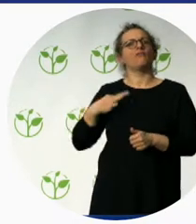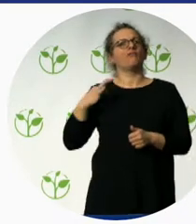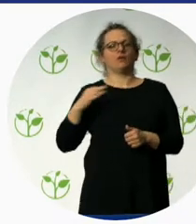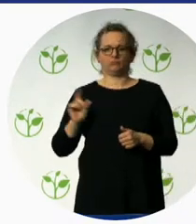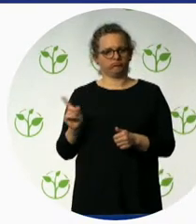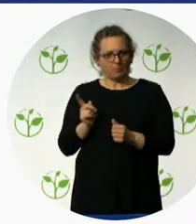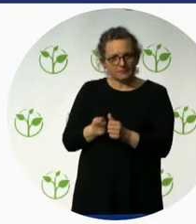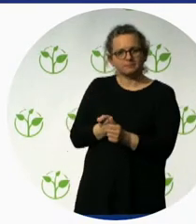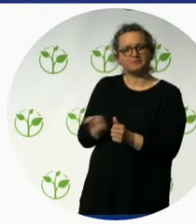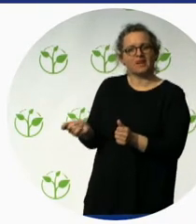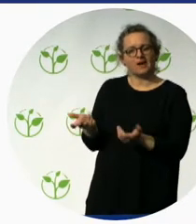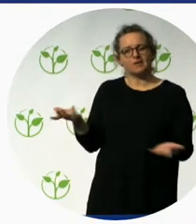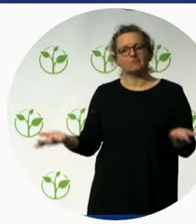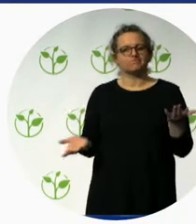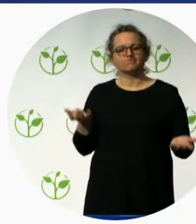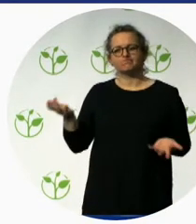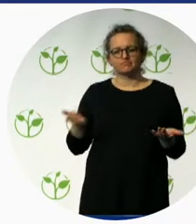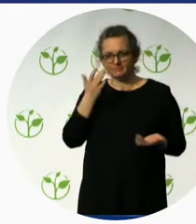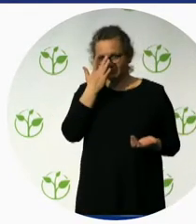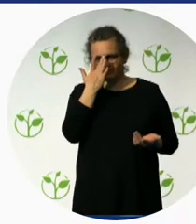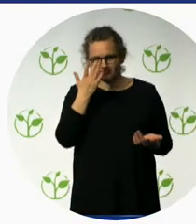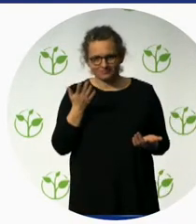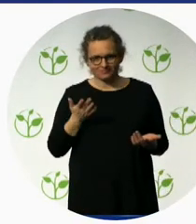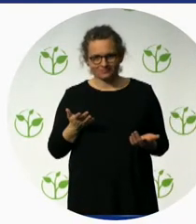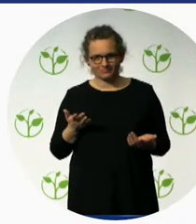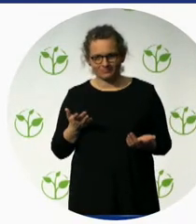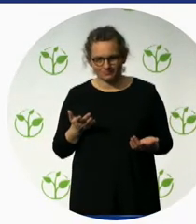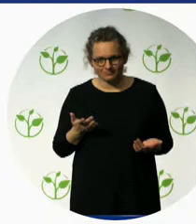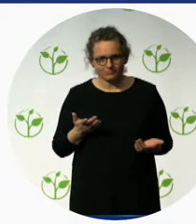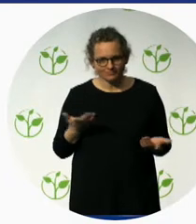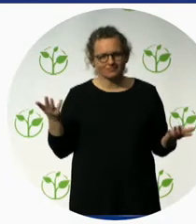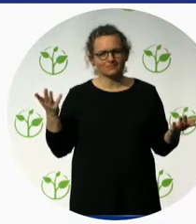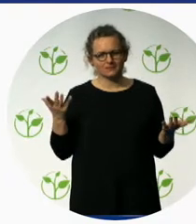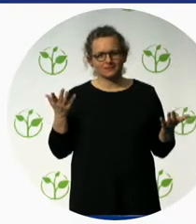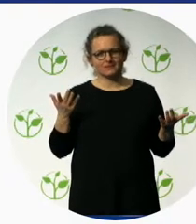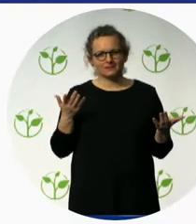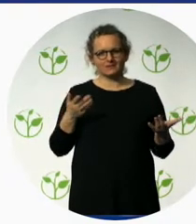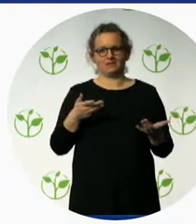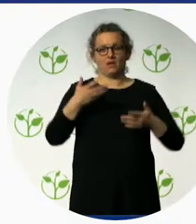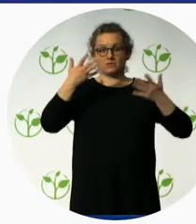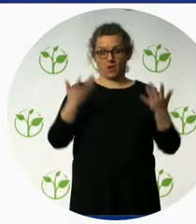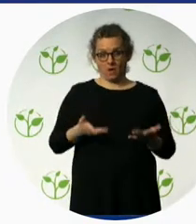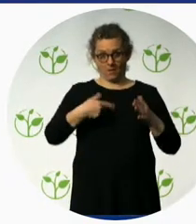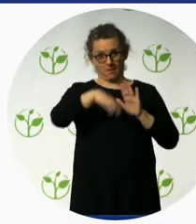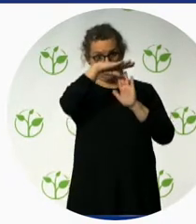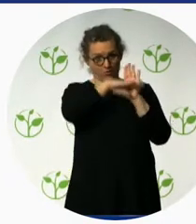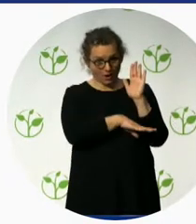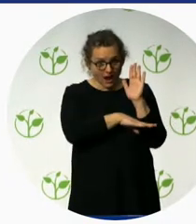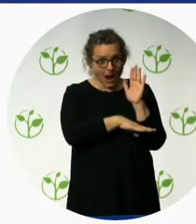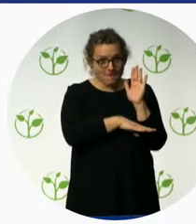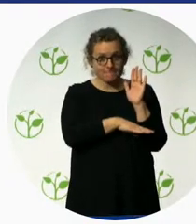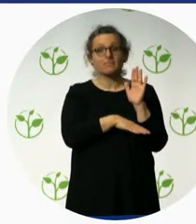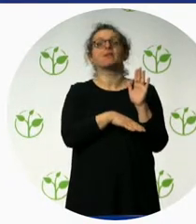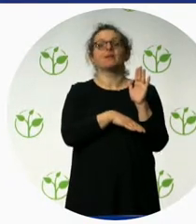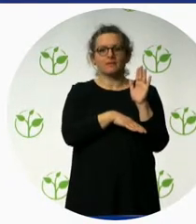program, everyone pays for their own travel with dignity and respect. If they cannot afford, there is a gift to a program. Who can afford? The person can be